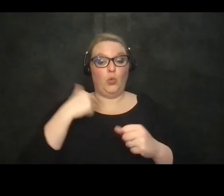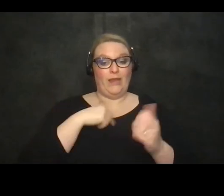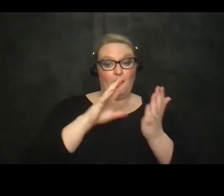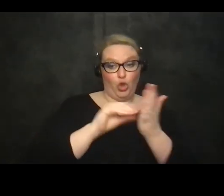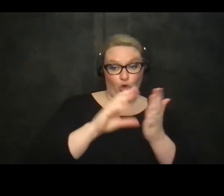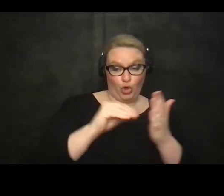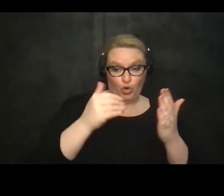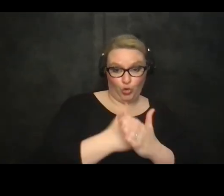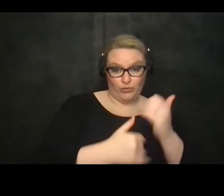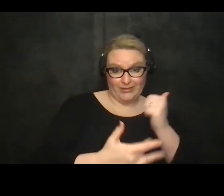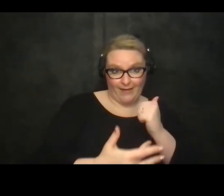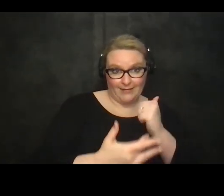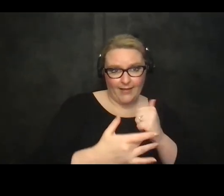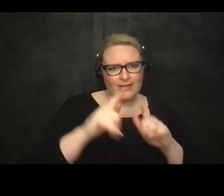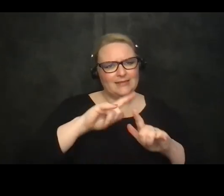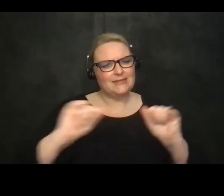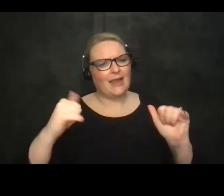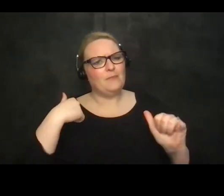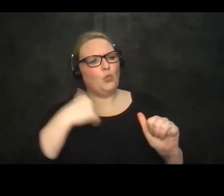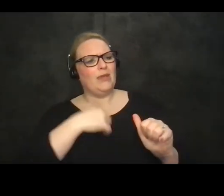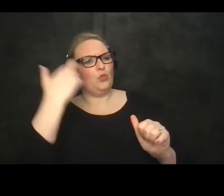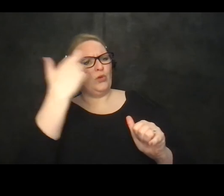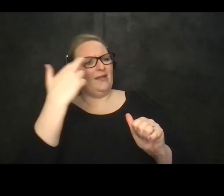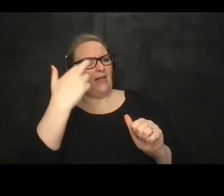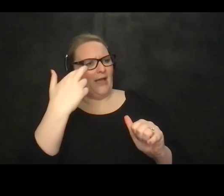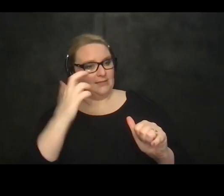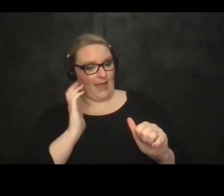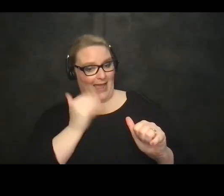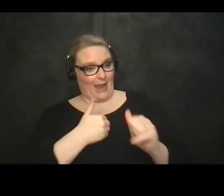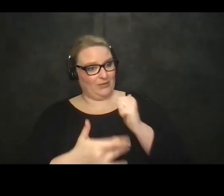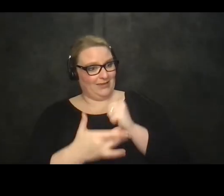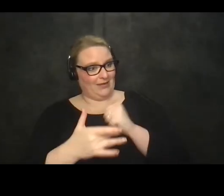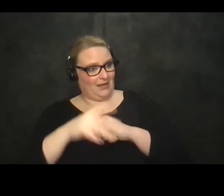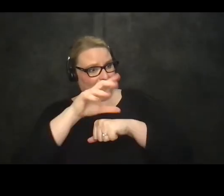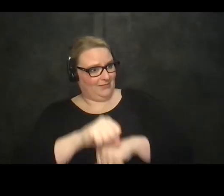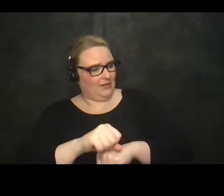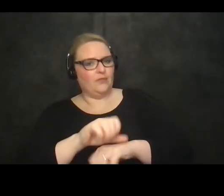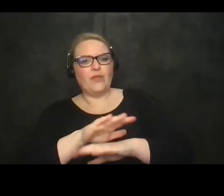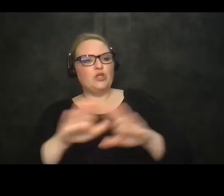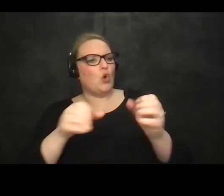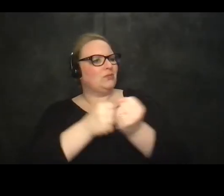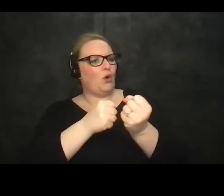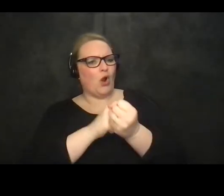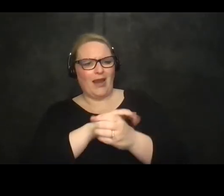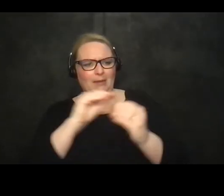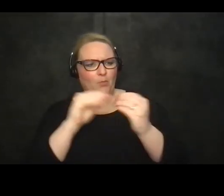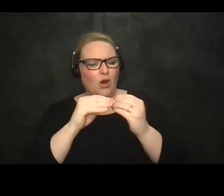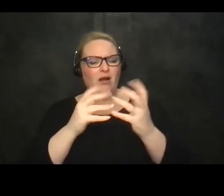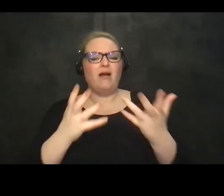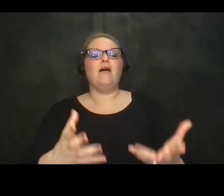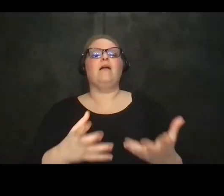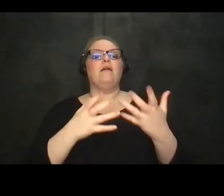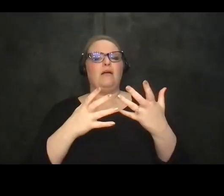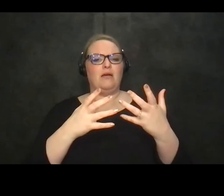technologies we may find that the ones that we've come accustomed to aren't serviced anymore and it becomes very difficult for some people so